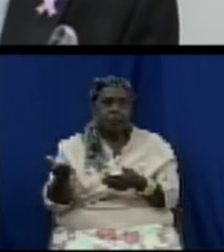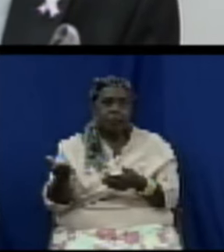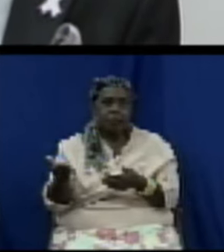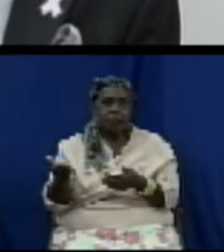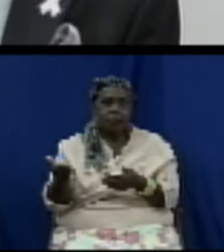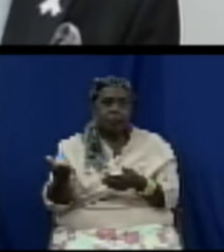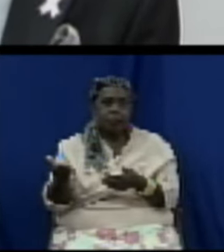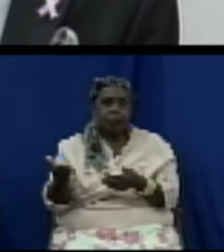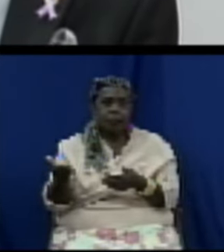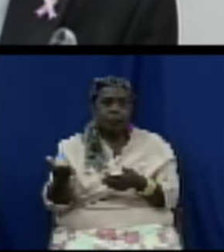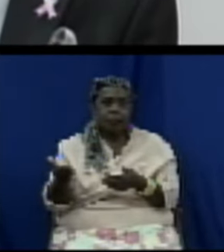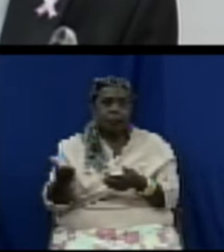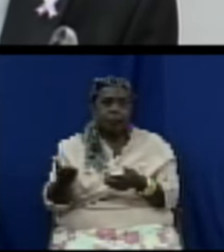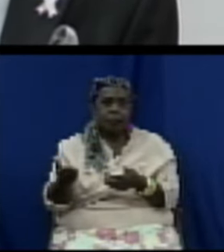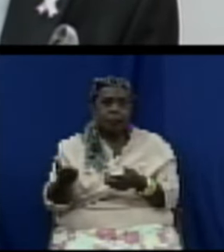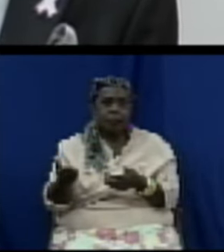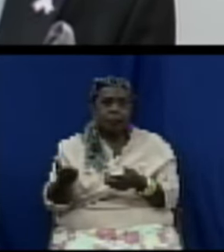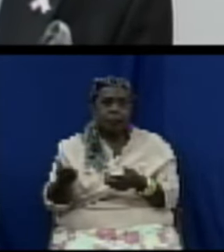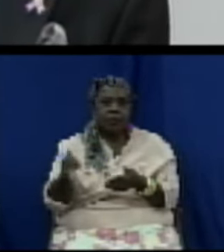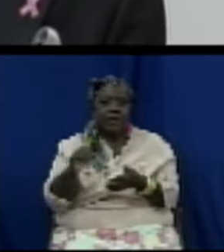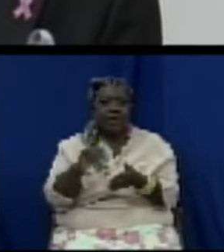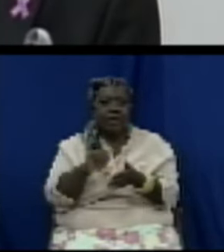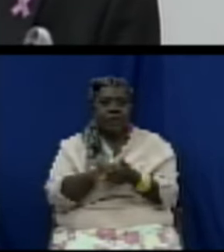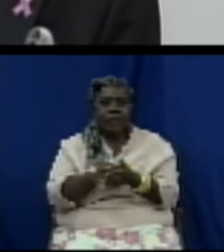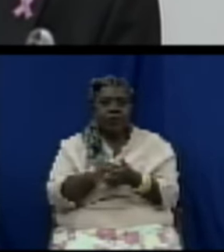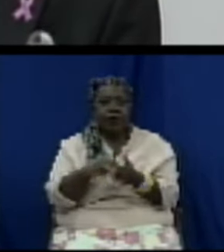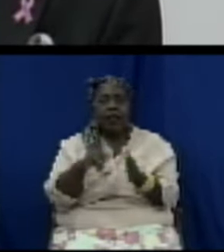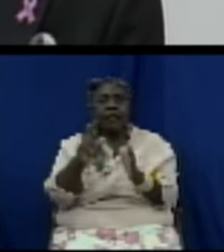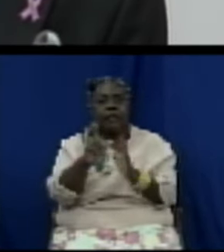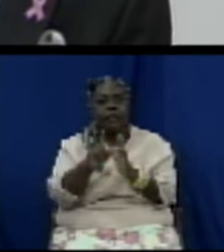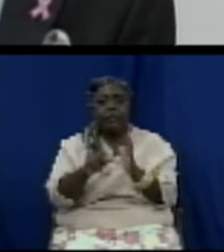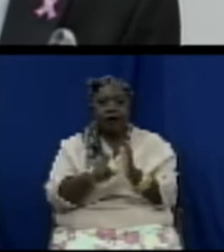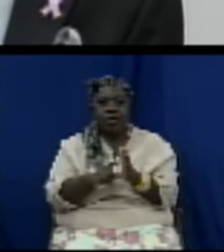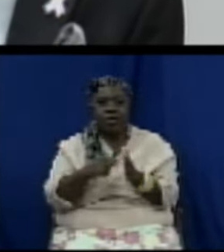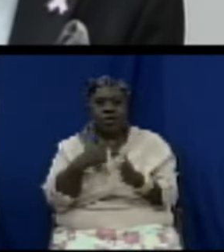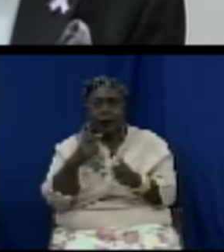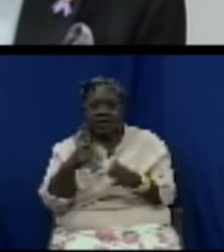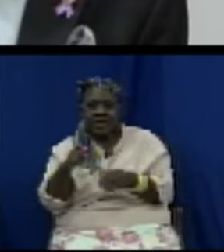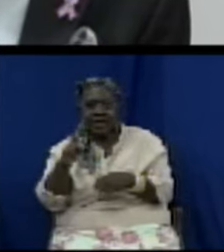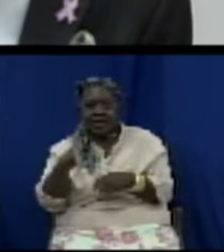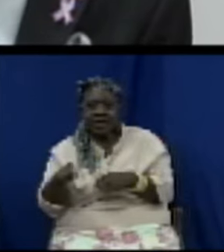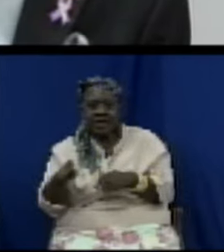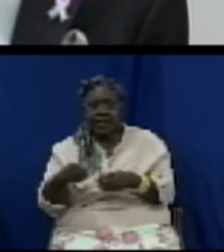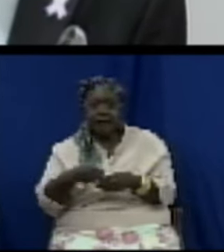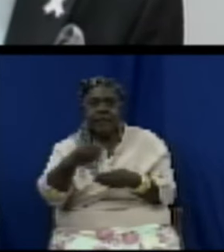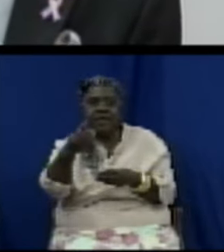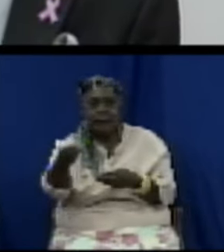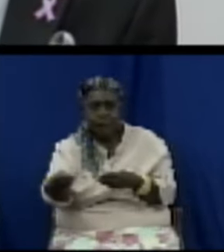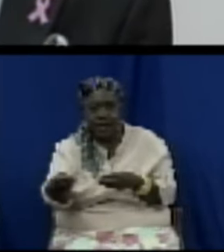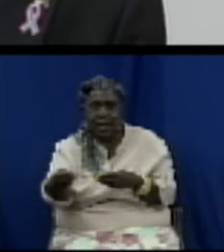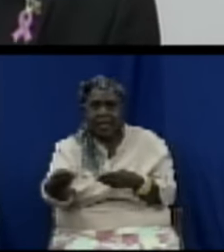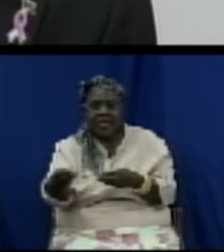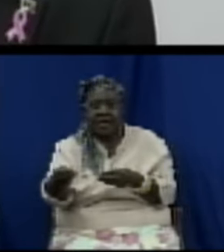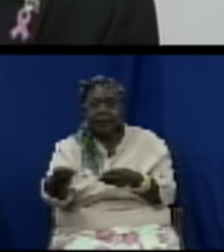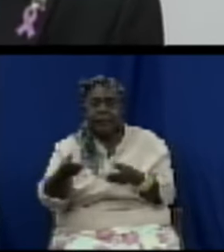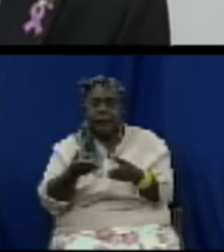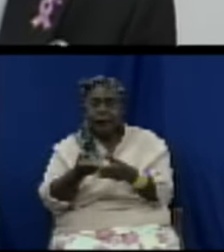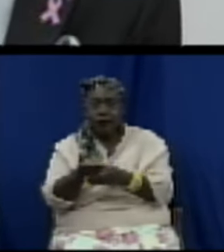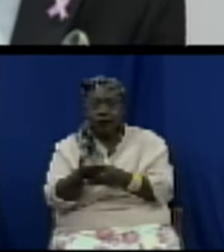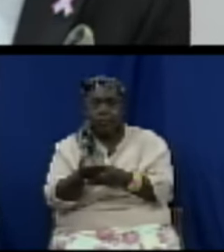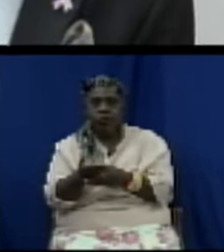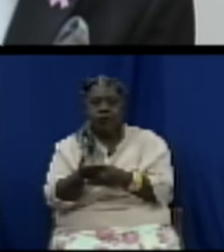are sold or supplied in accordance with applicable regulations